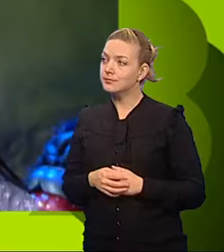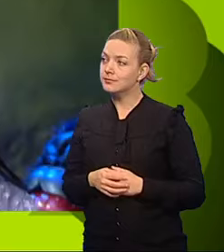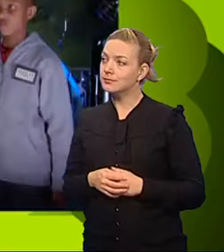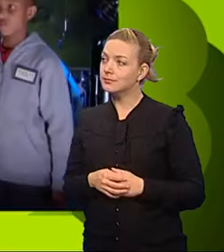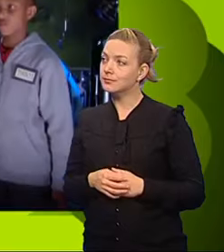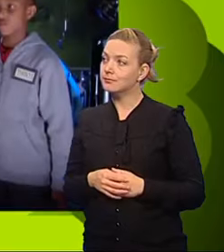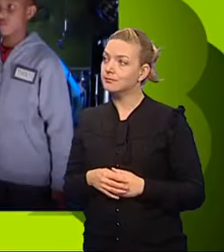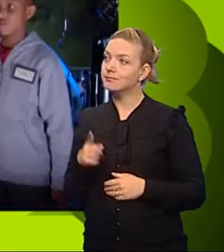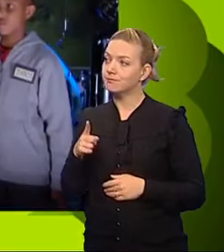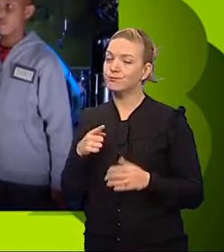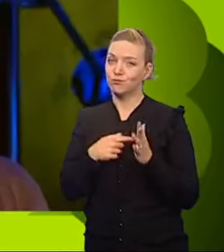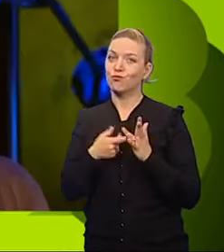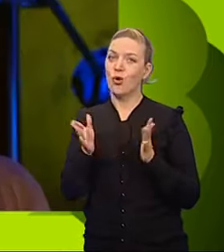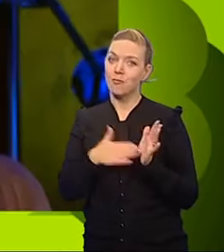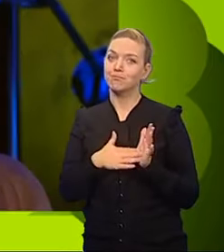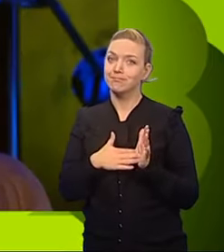Tom.